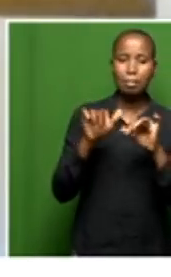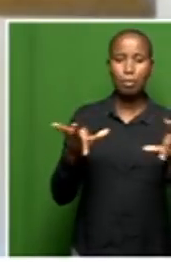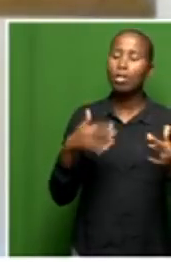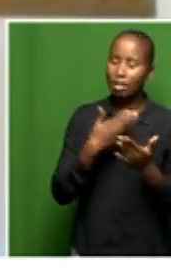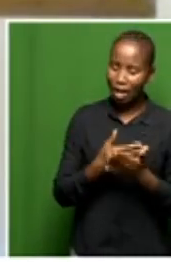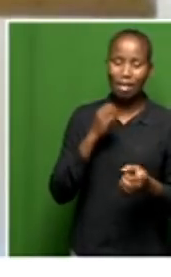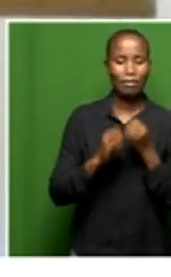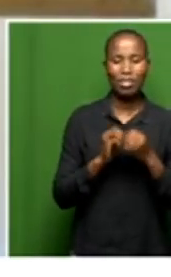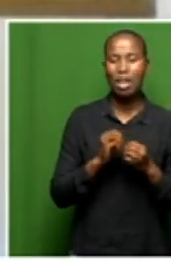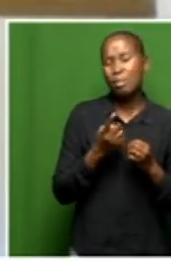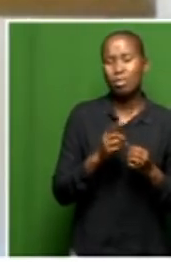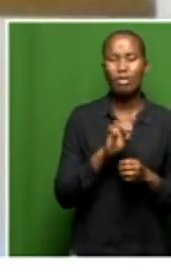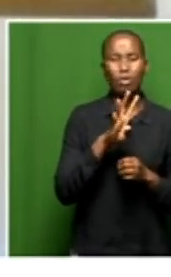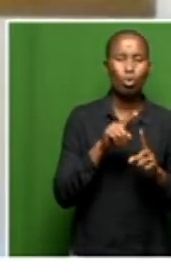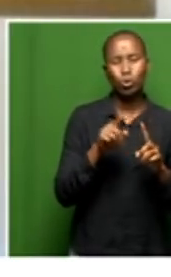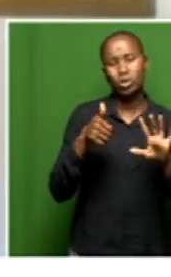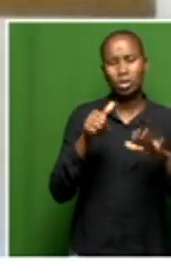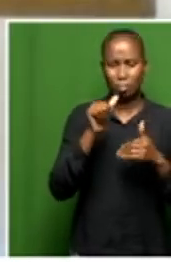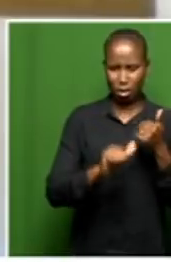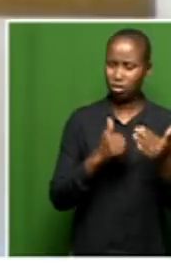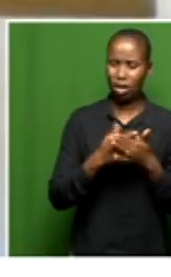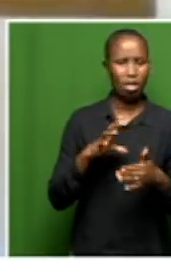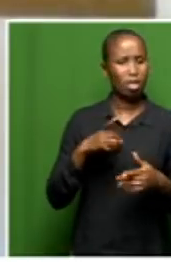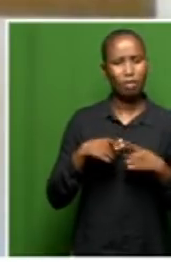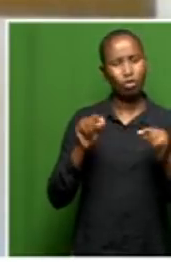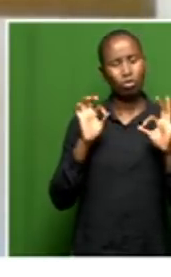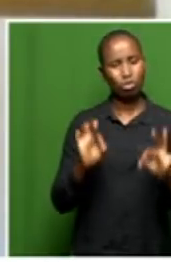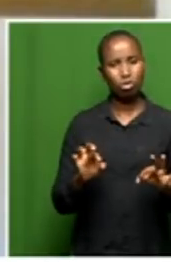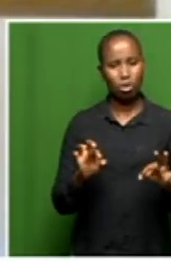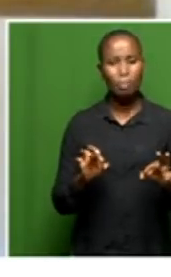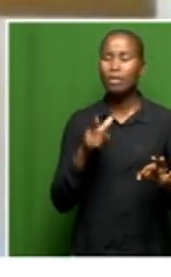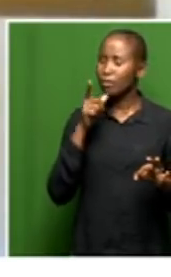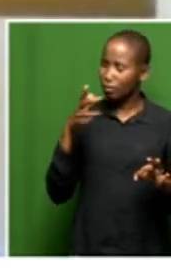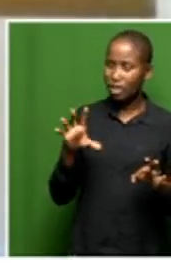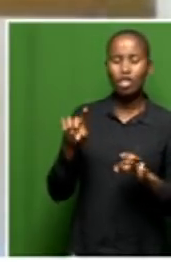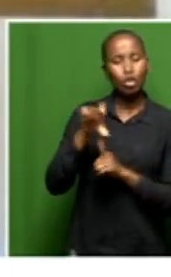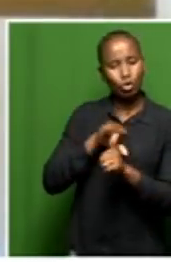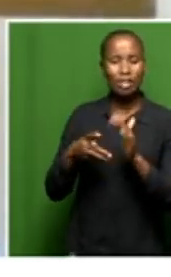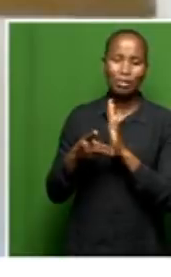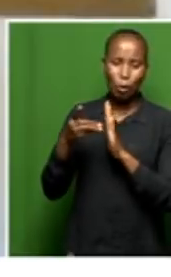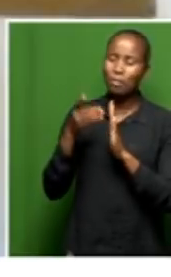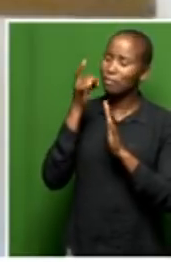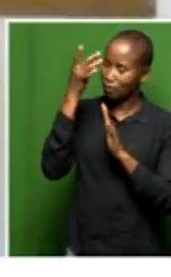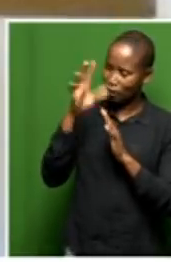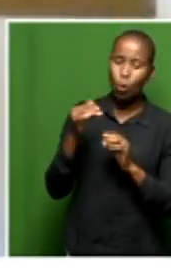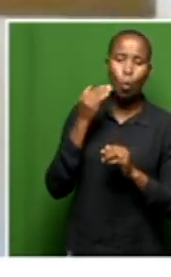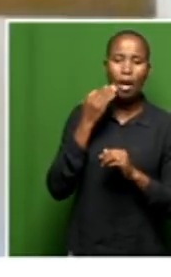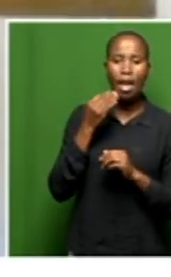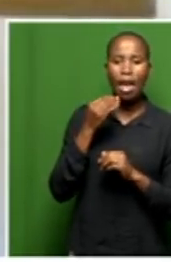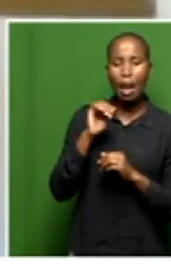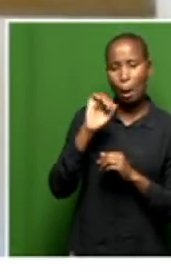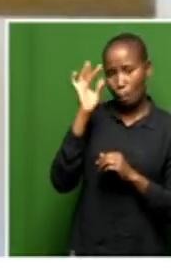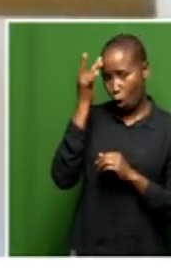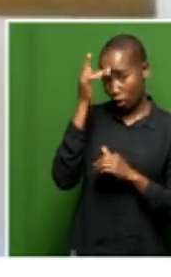But it's been a year that we are involved. Our contract with the Department of Social Development ends in March. I only gave them a year